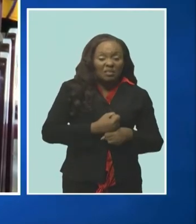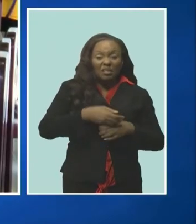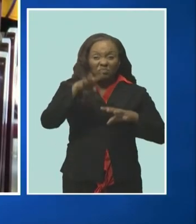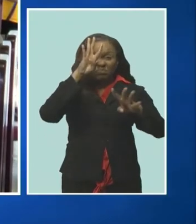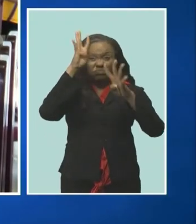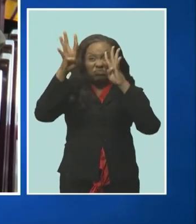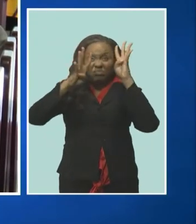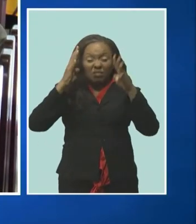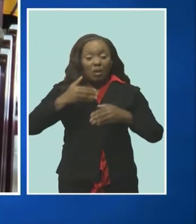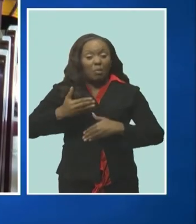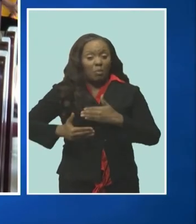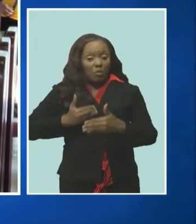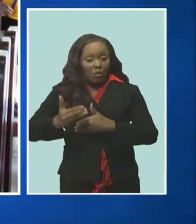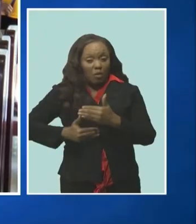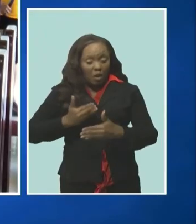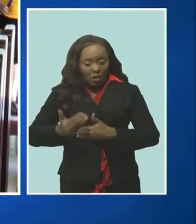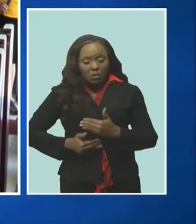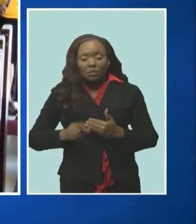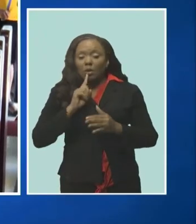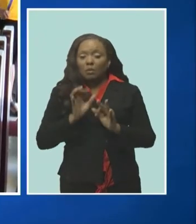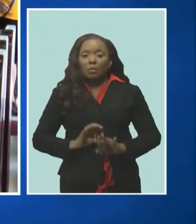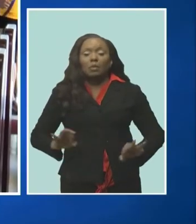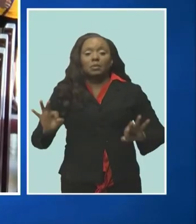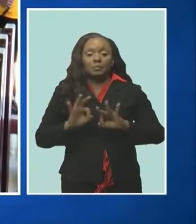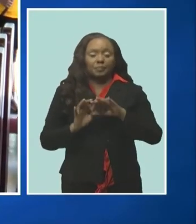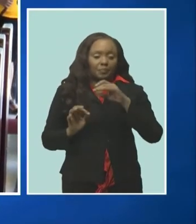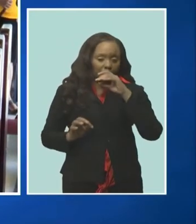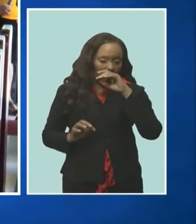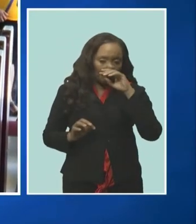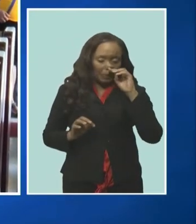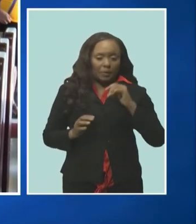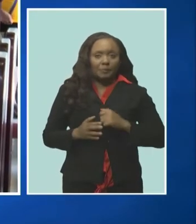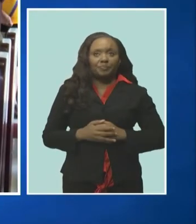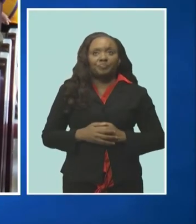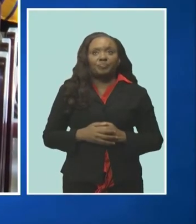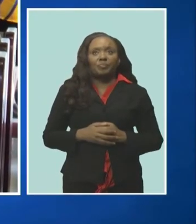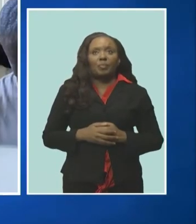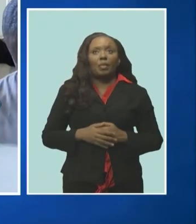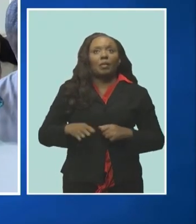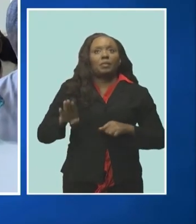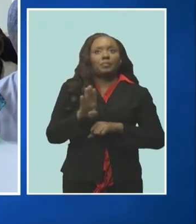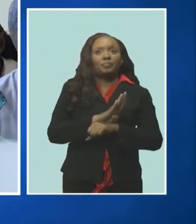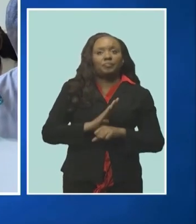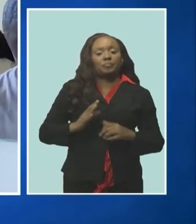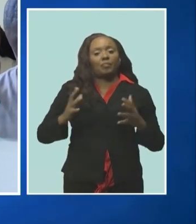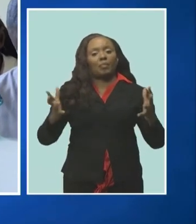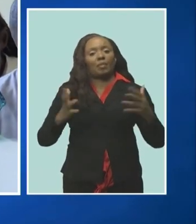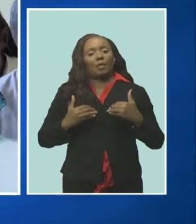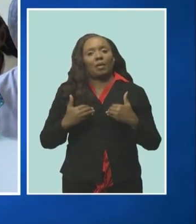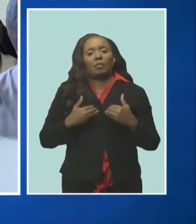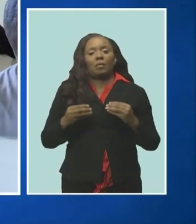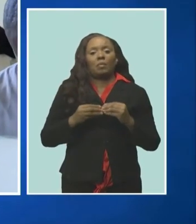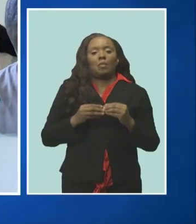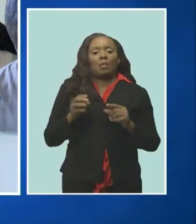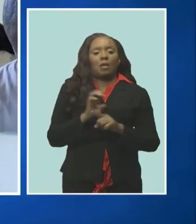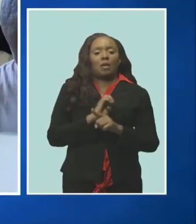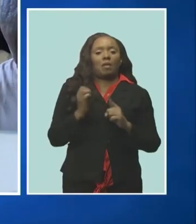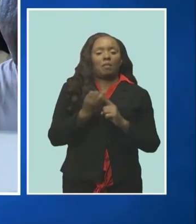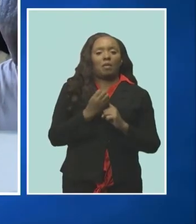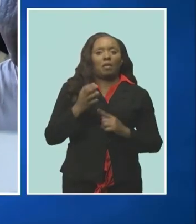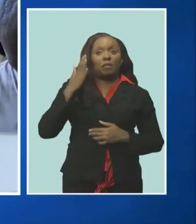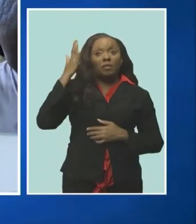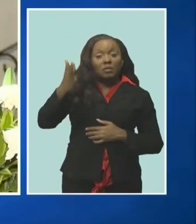the minister also highlighted the link between standards and barbadosis trust towards a greener future they are